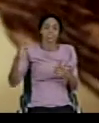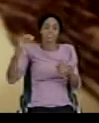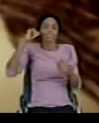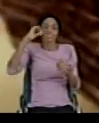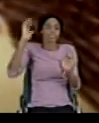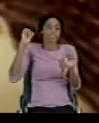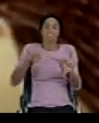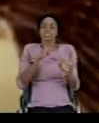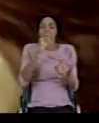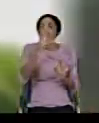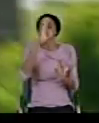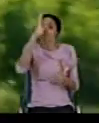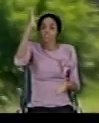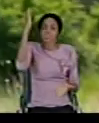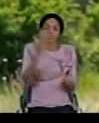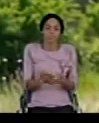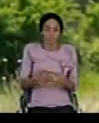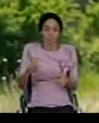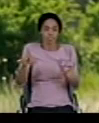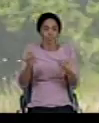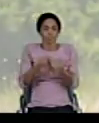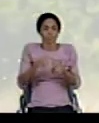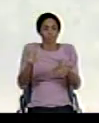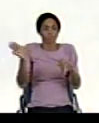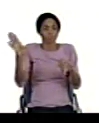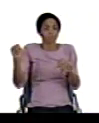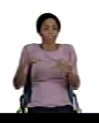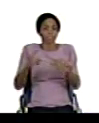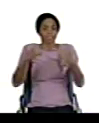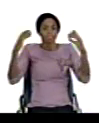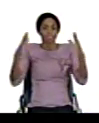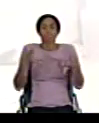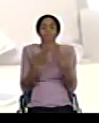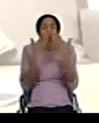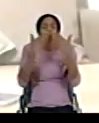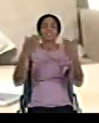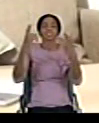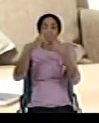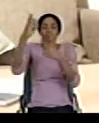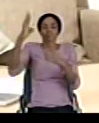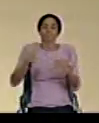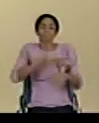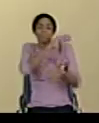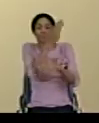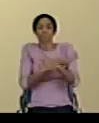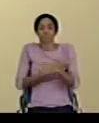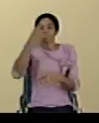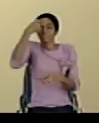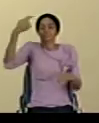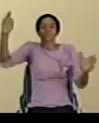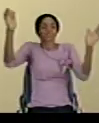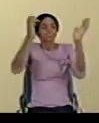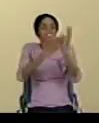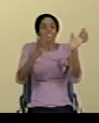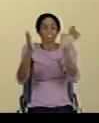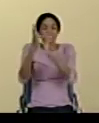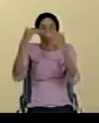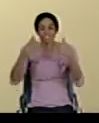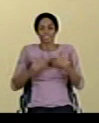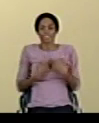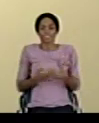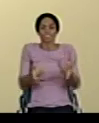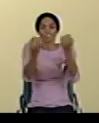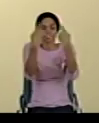be stopped by the host. And thanks to God Almighty, for Jesus has come